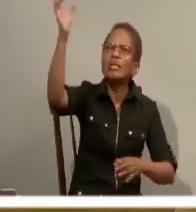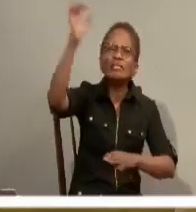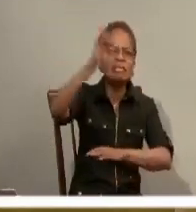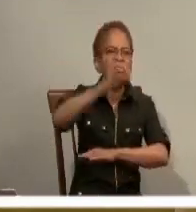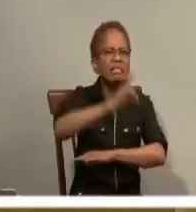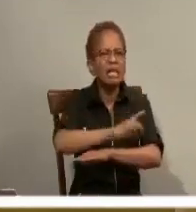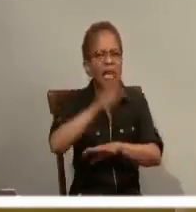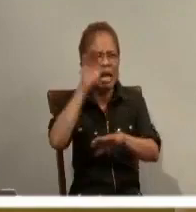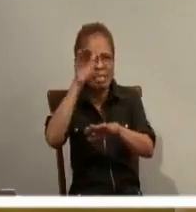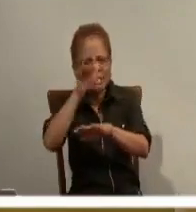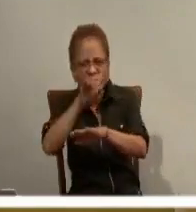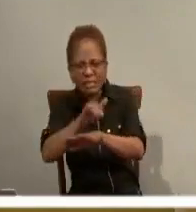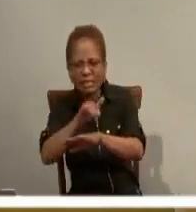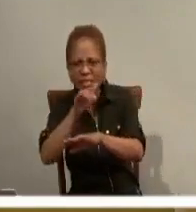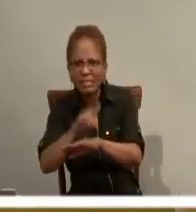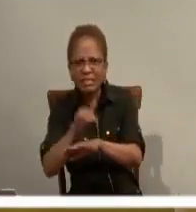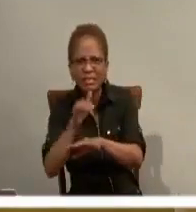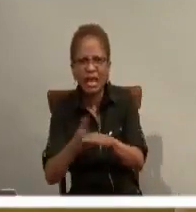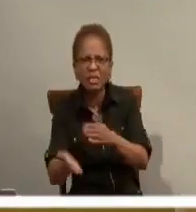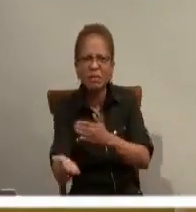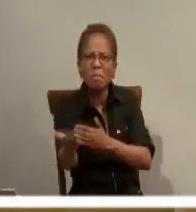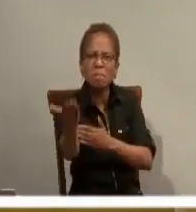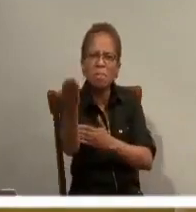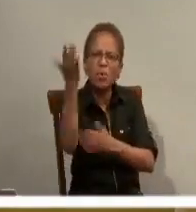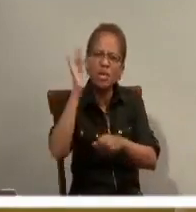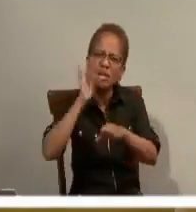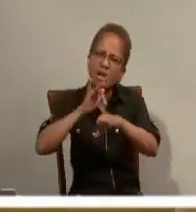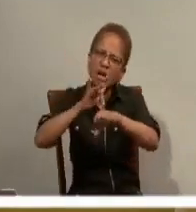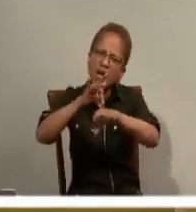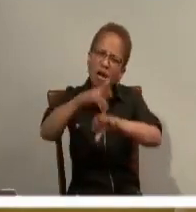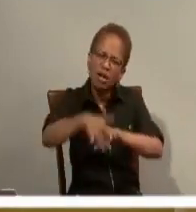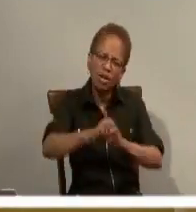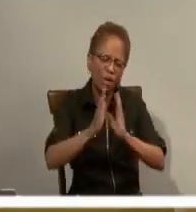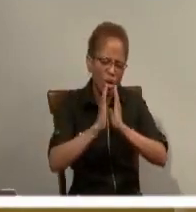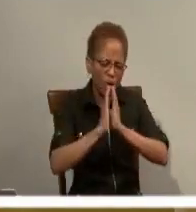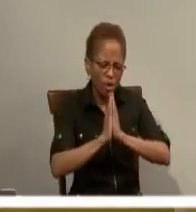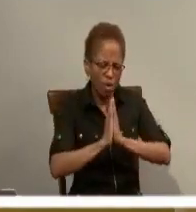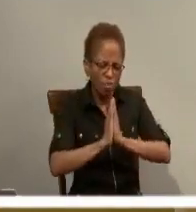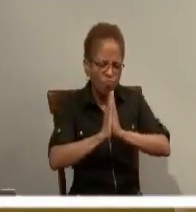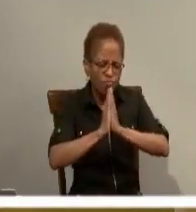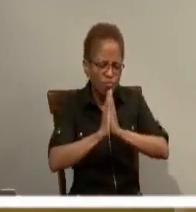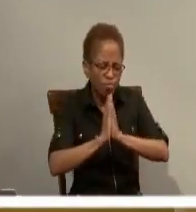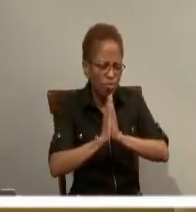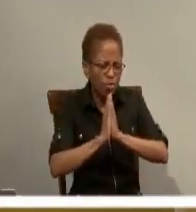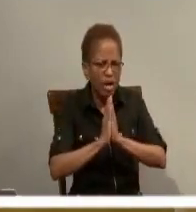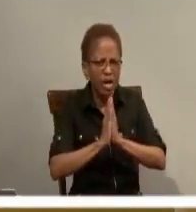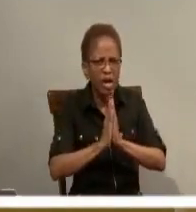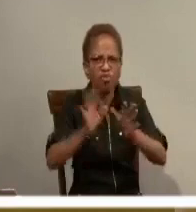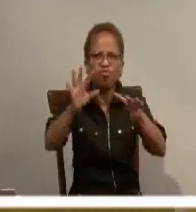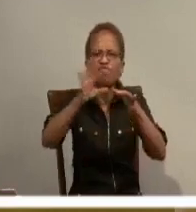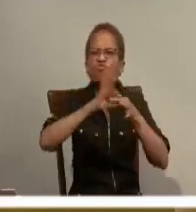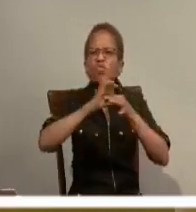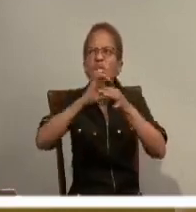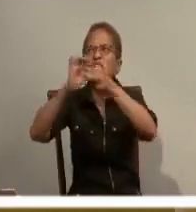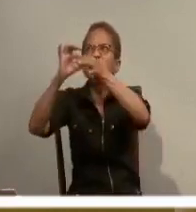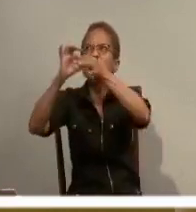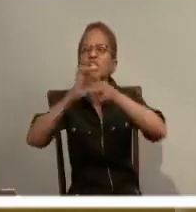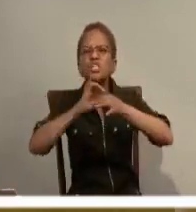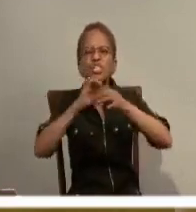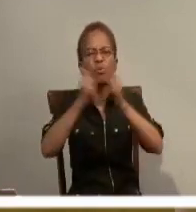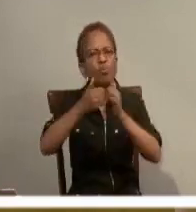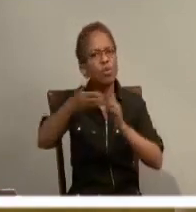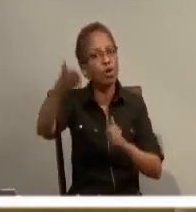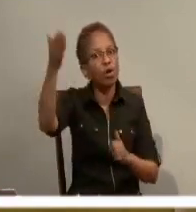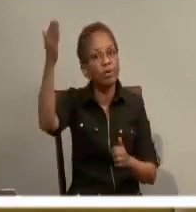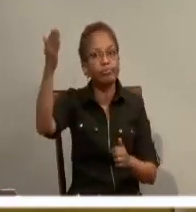prayer and building this personal relationship with God, if we are not there, then the charity will not be produced.